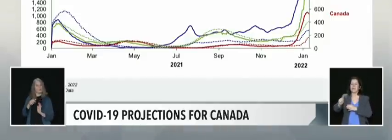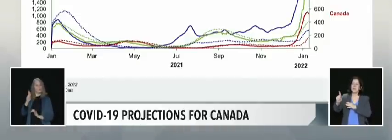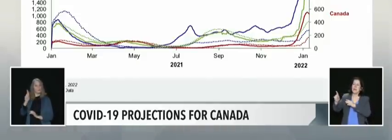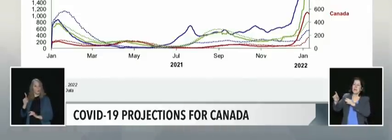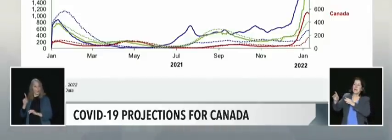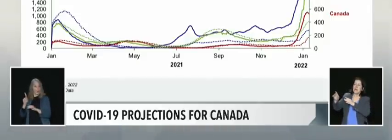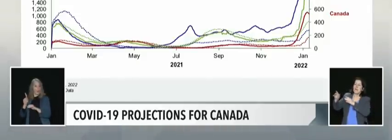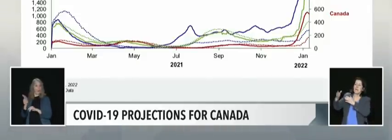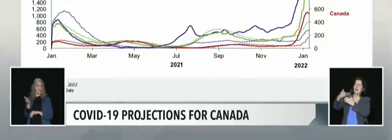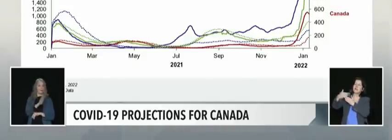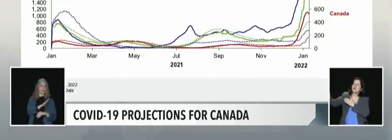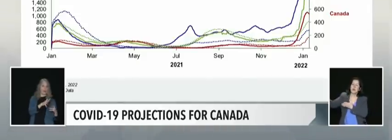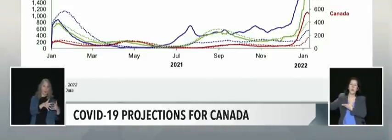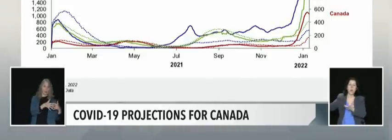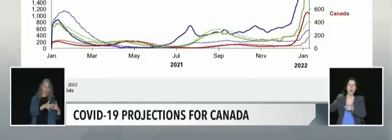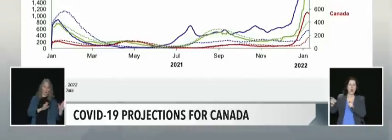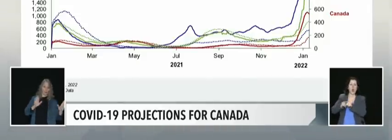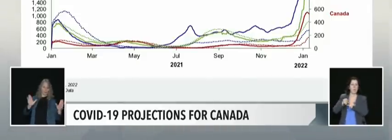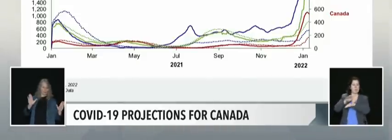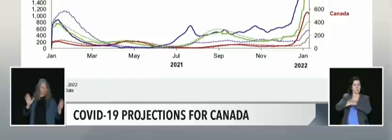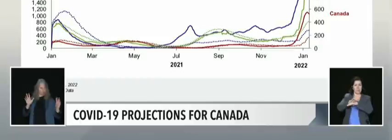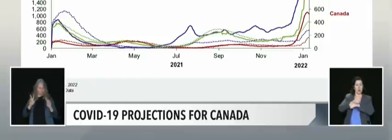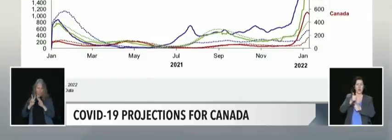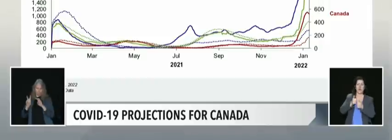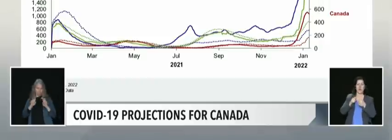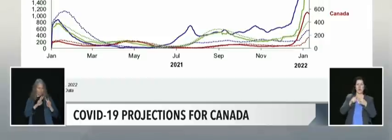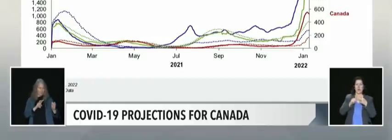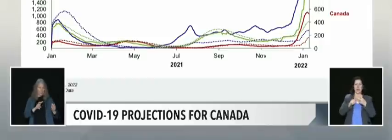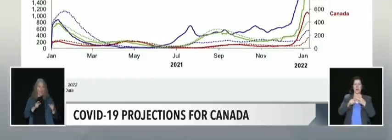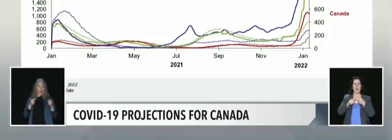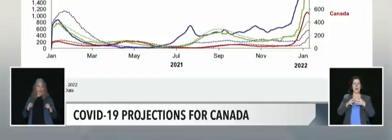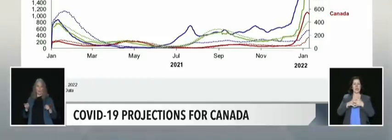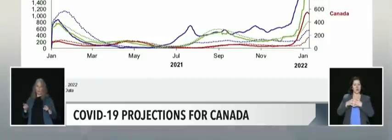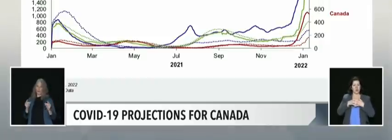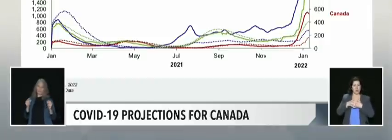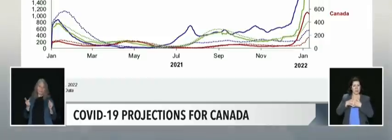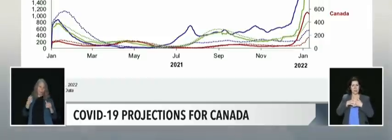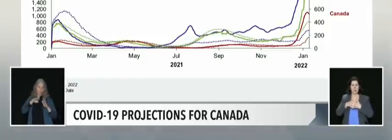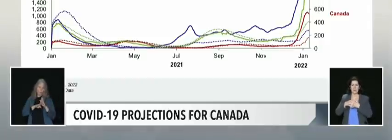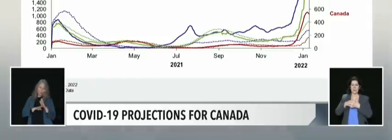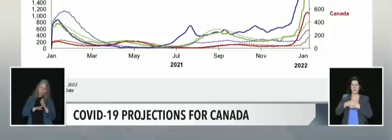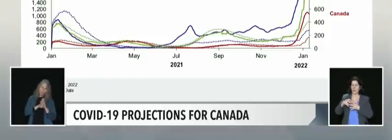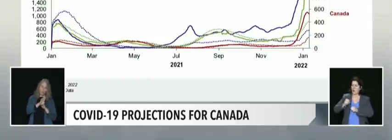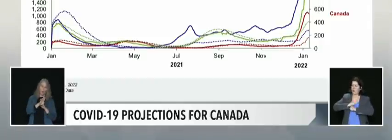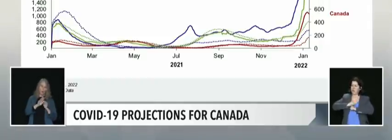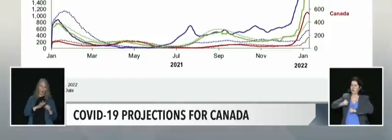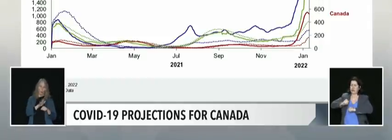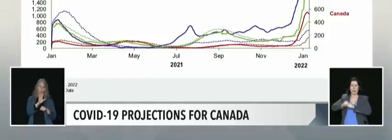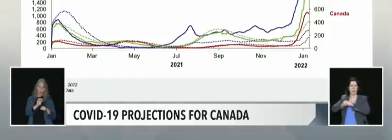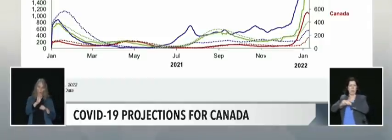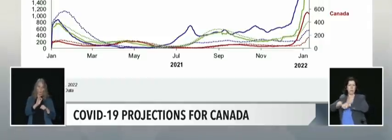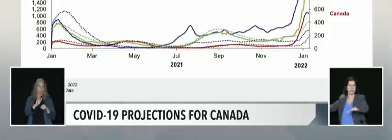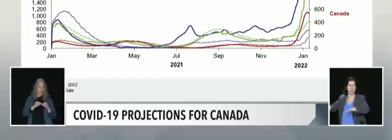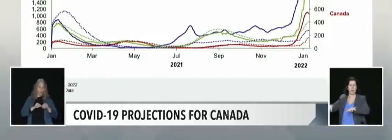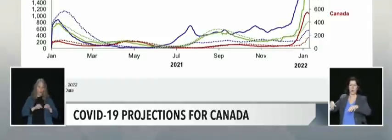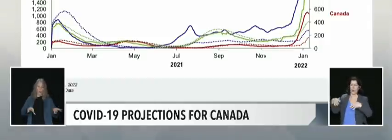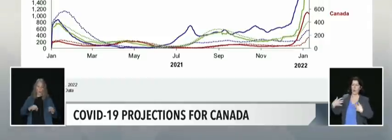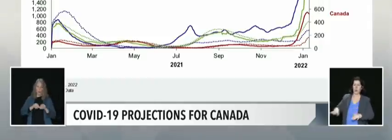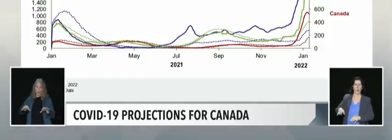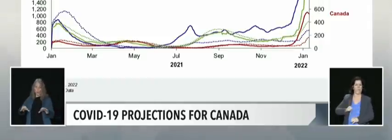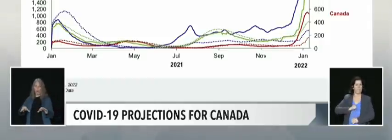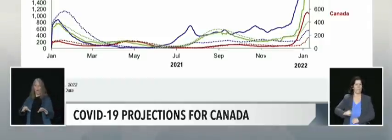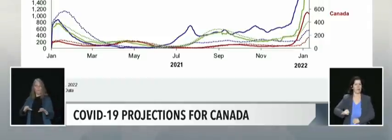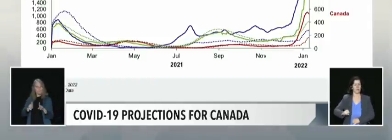lors estates that experience a sudden and very steep rise in Omicron cases also experience a sharp